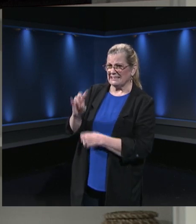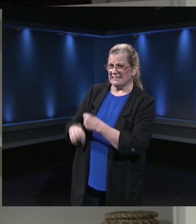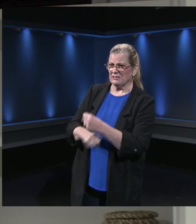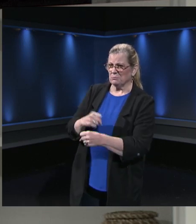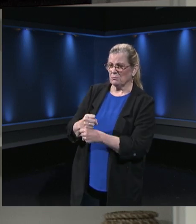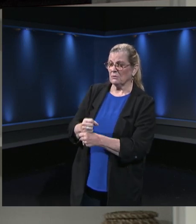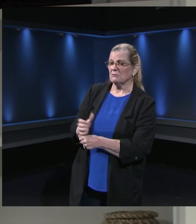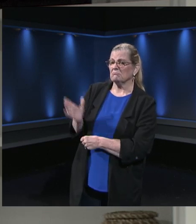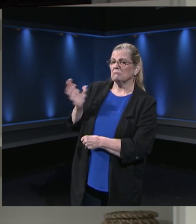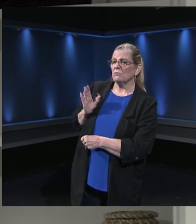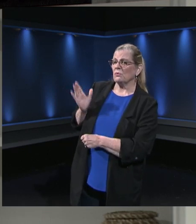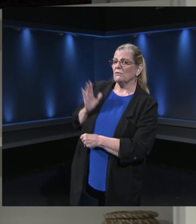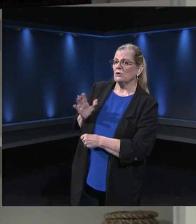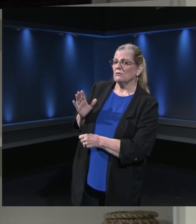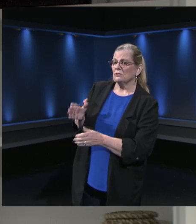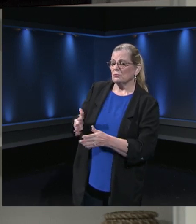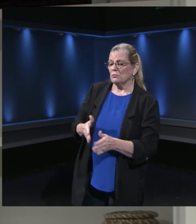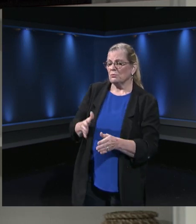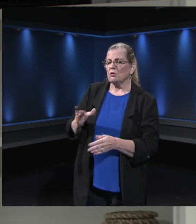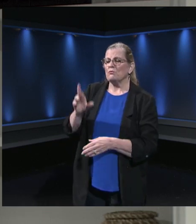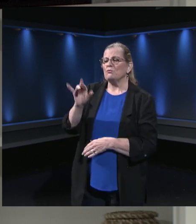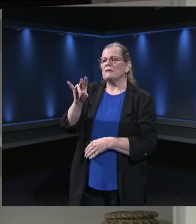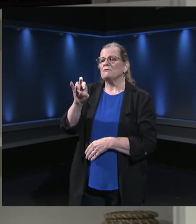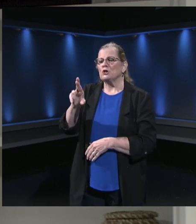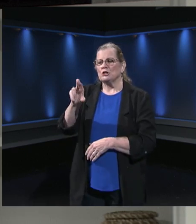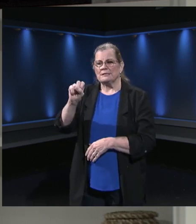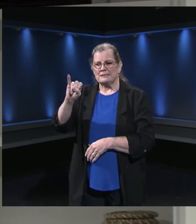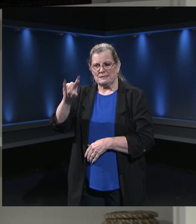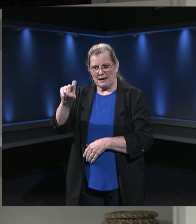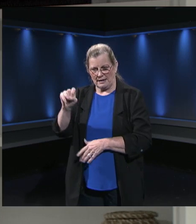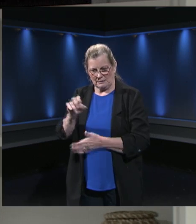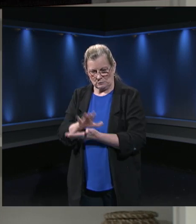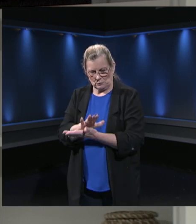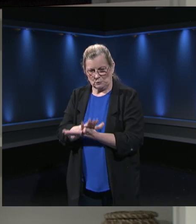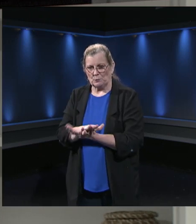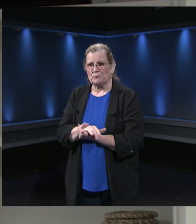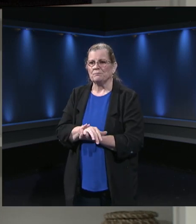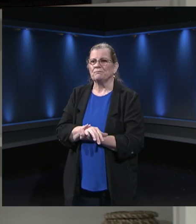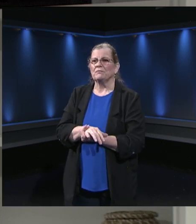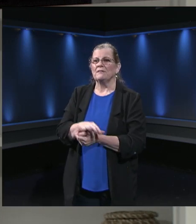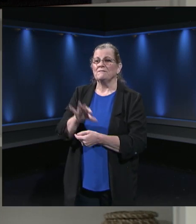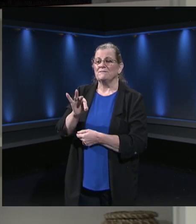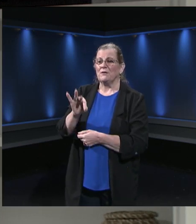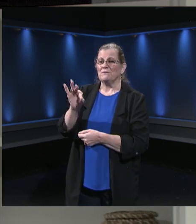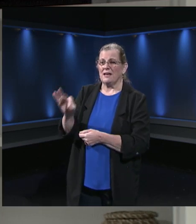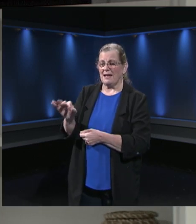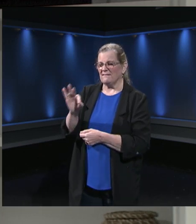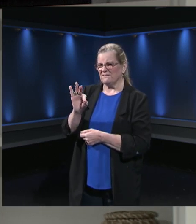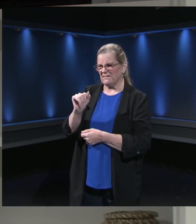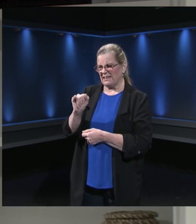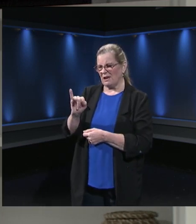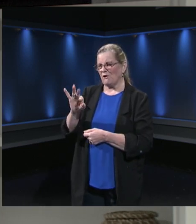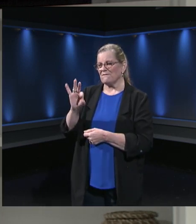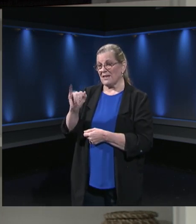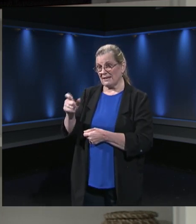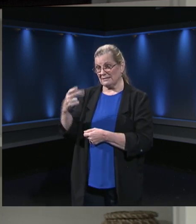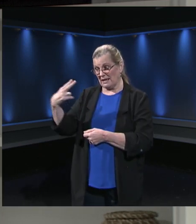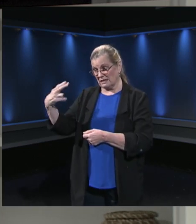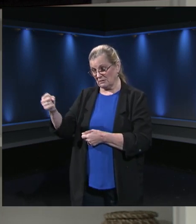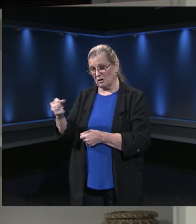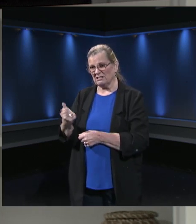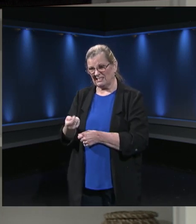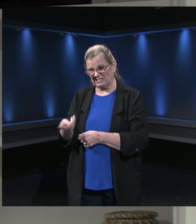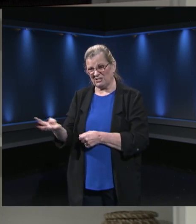and Rocky Run. And of course, I know you were at Fairfax High School years ago when I was principal. Talk about some of the